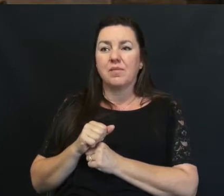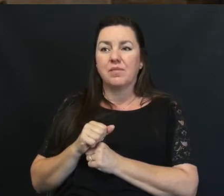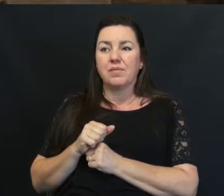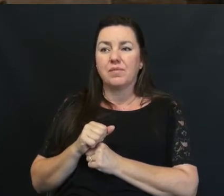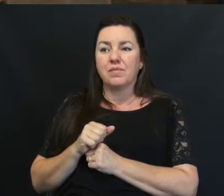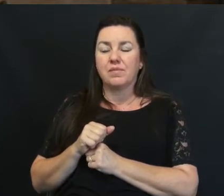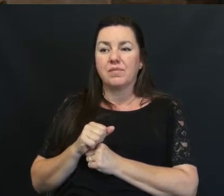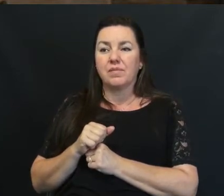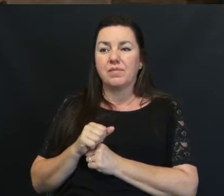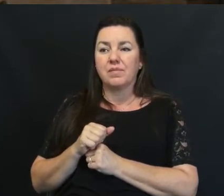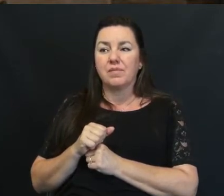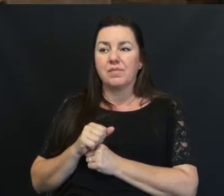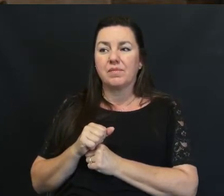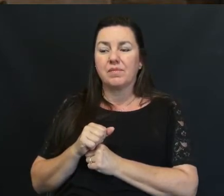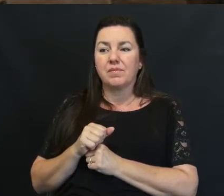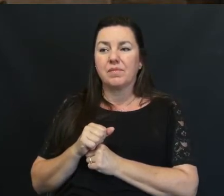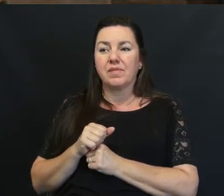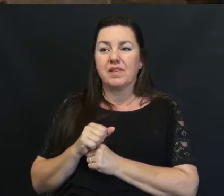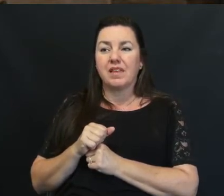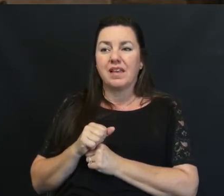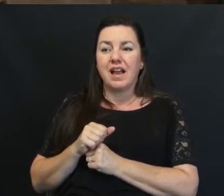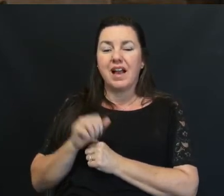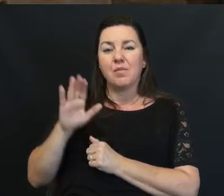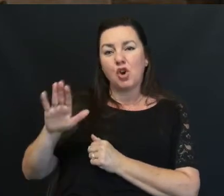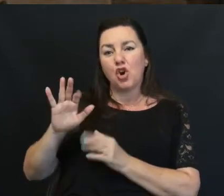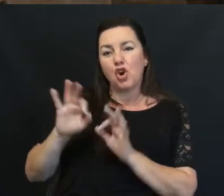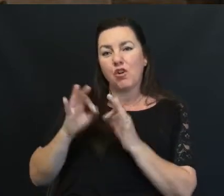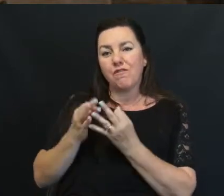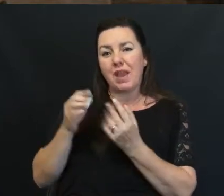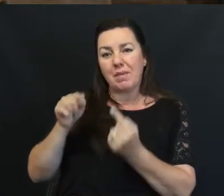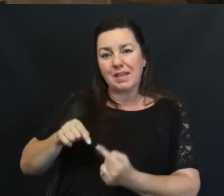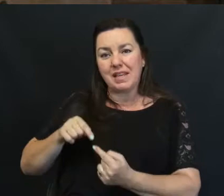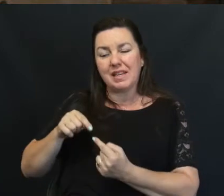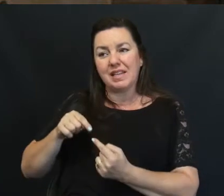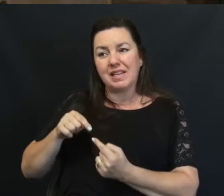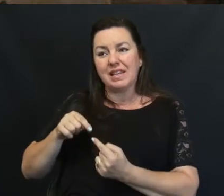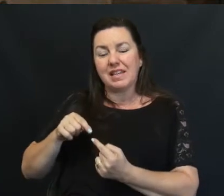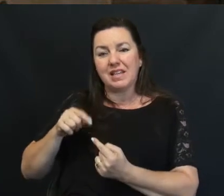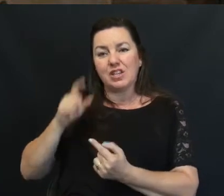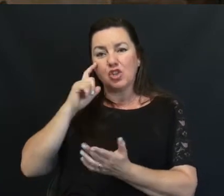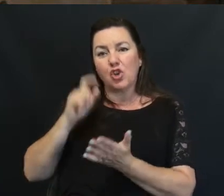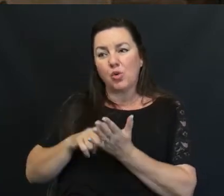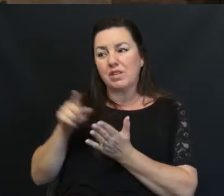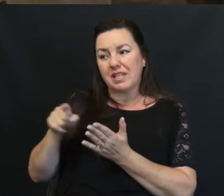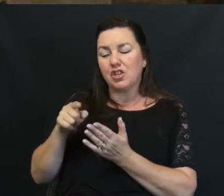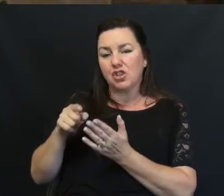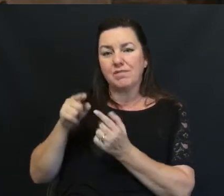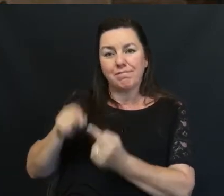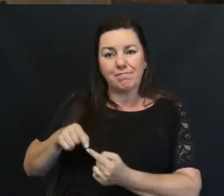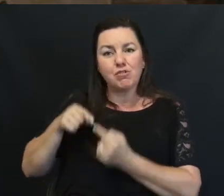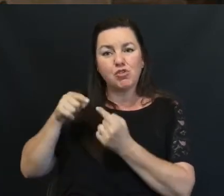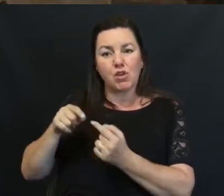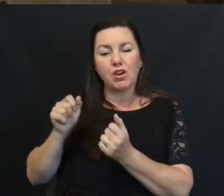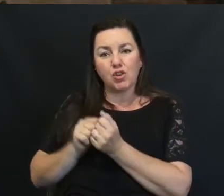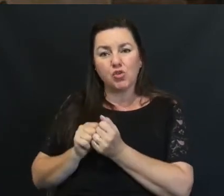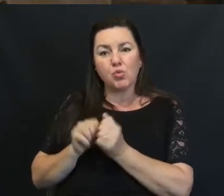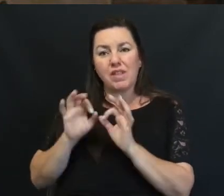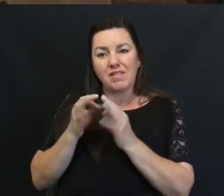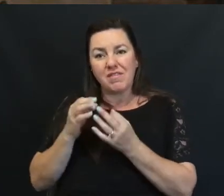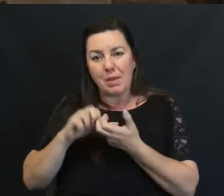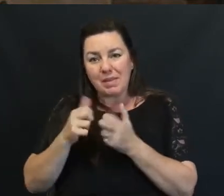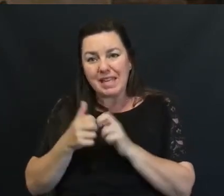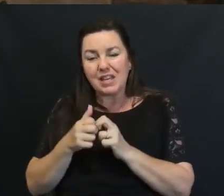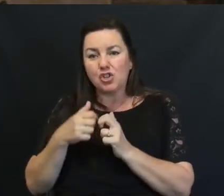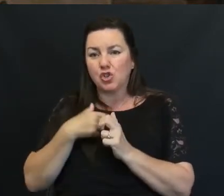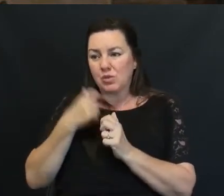her Named her Because she struggled With confidence In herself In dealing with Her family issues I could relate